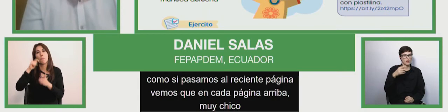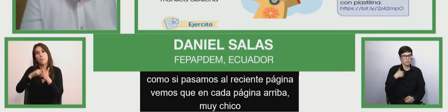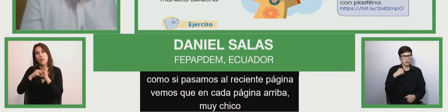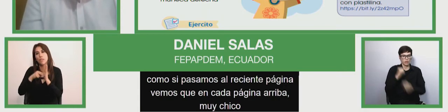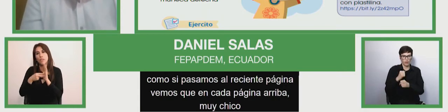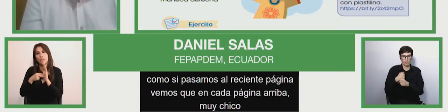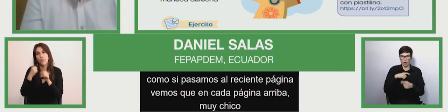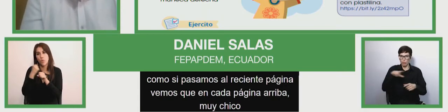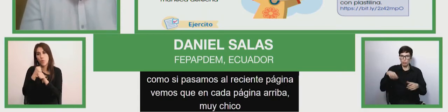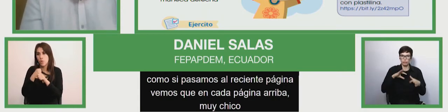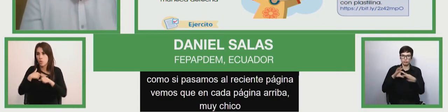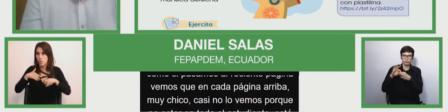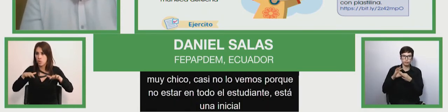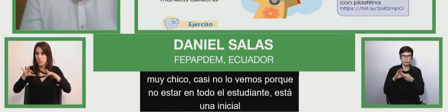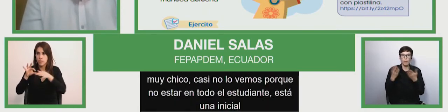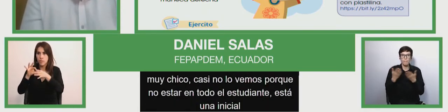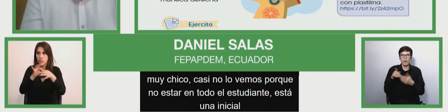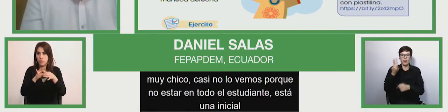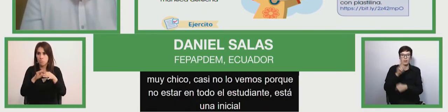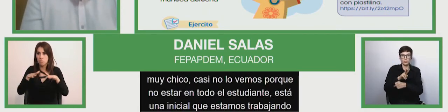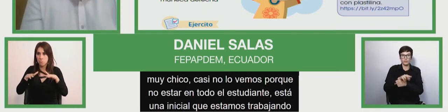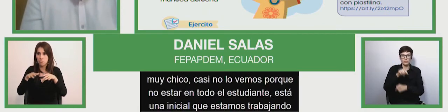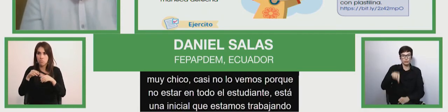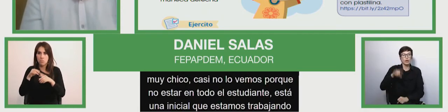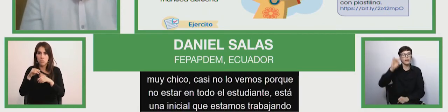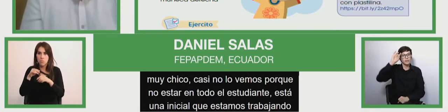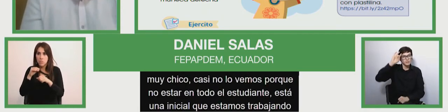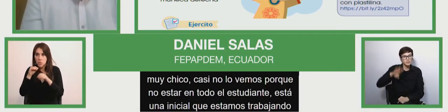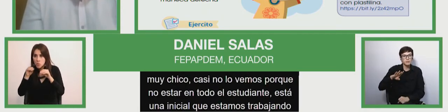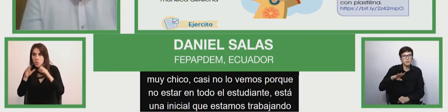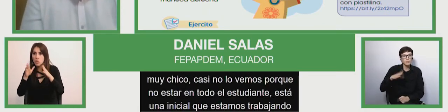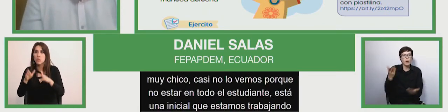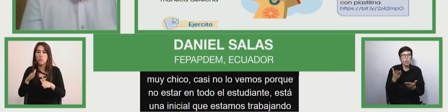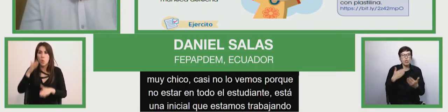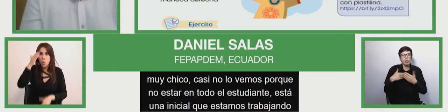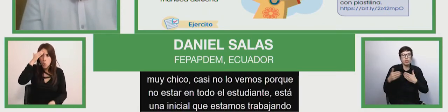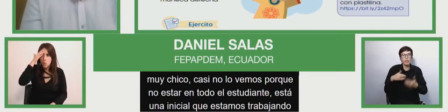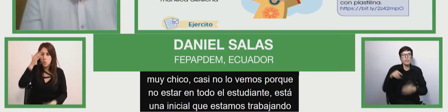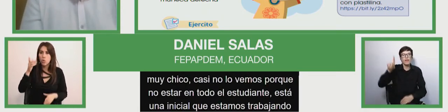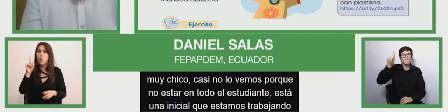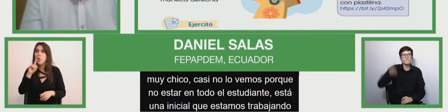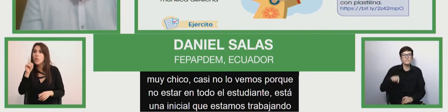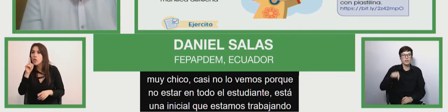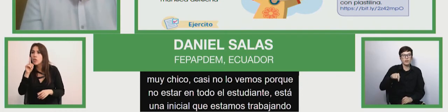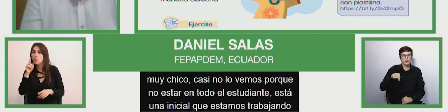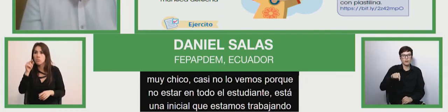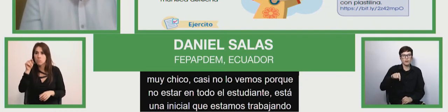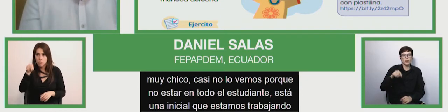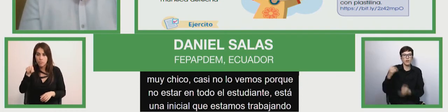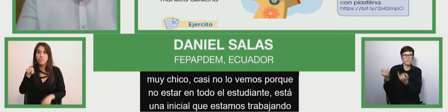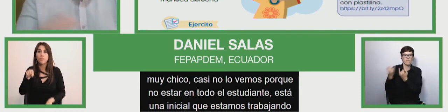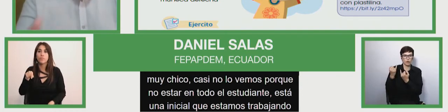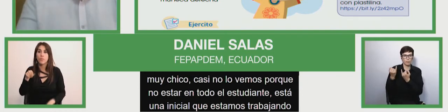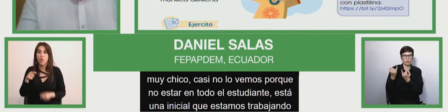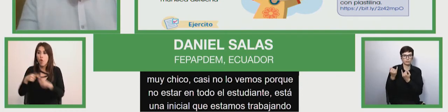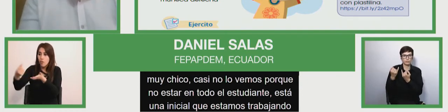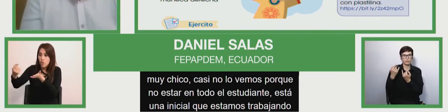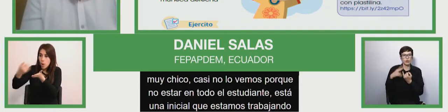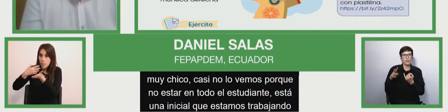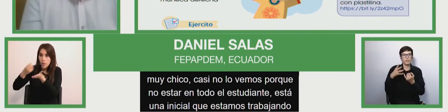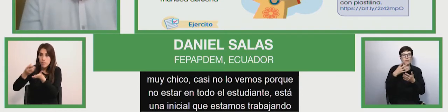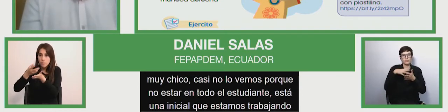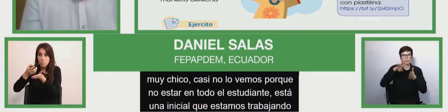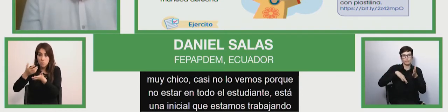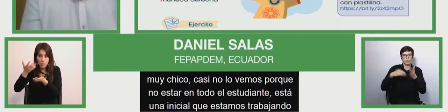with the curriculum so that the teacher learns how to go be the adaptive curriculum and another set of